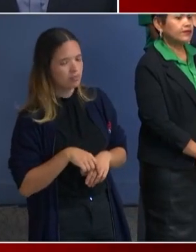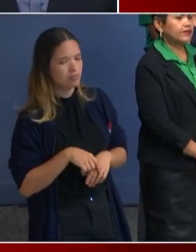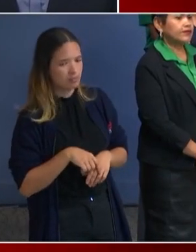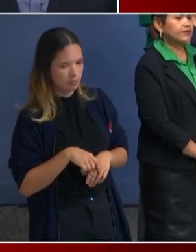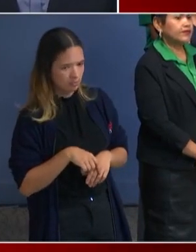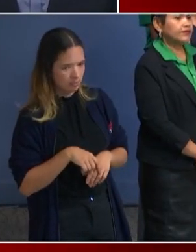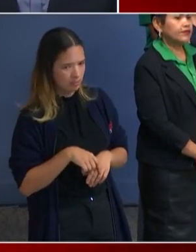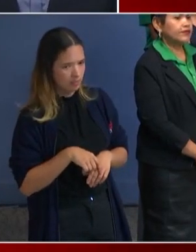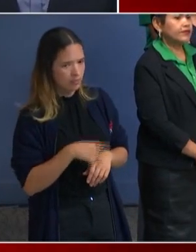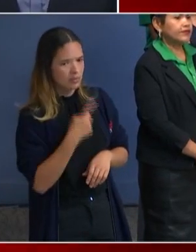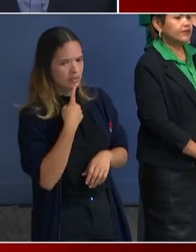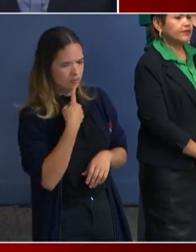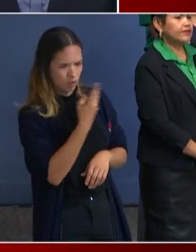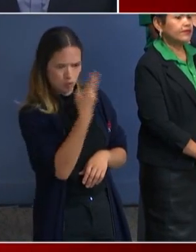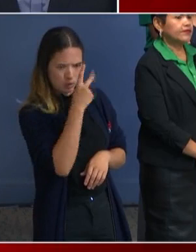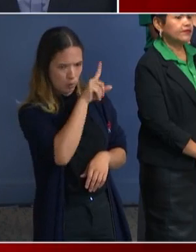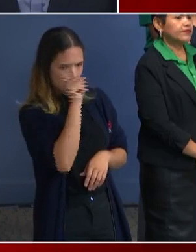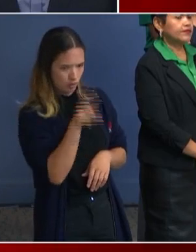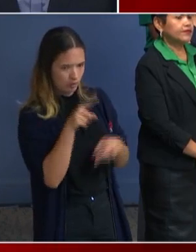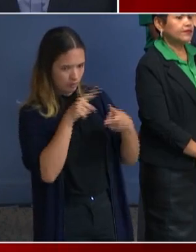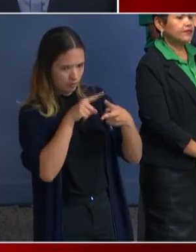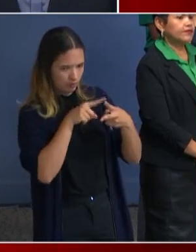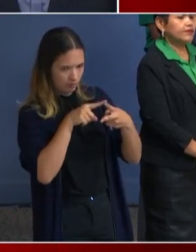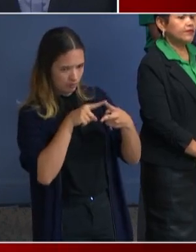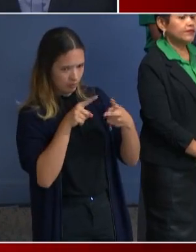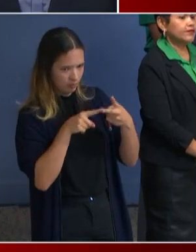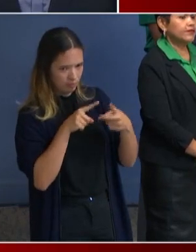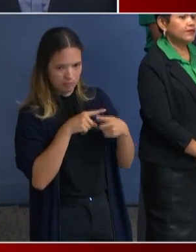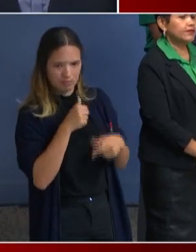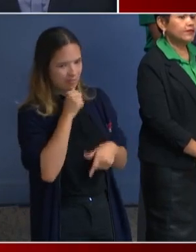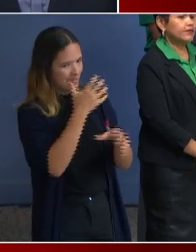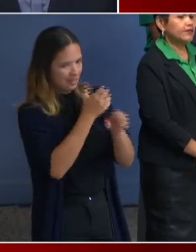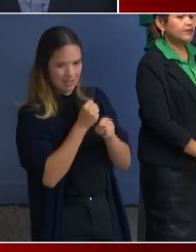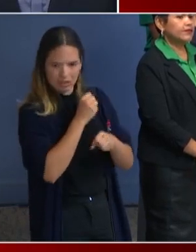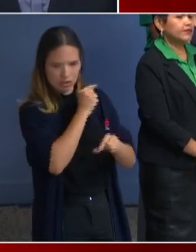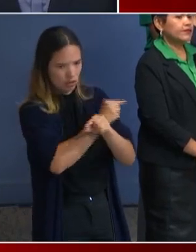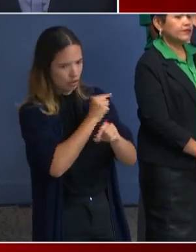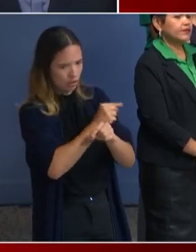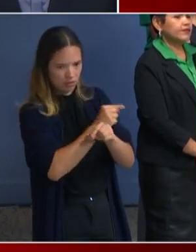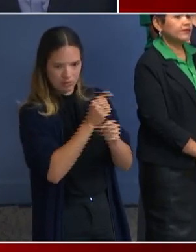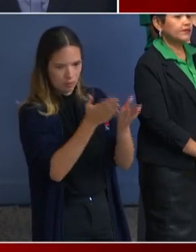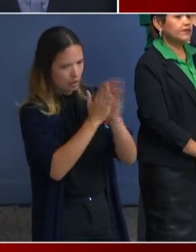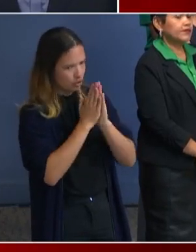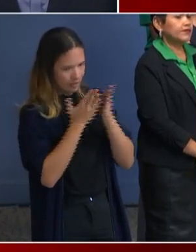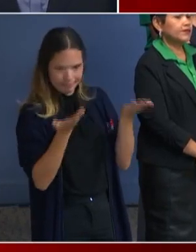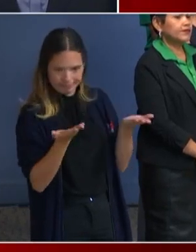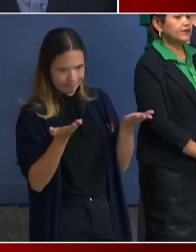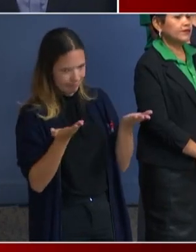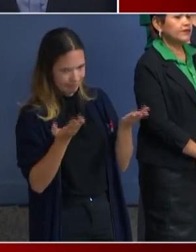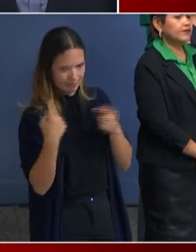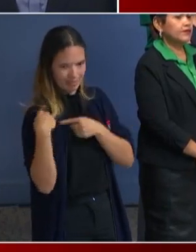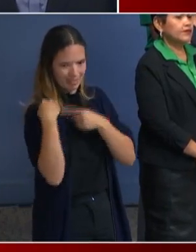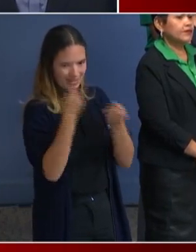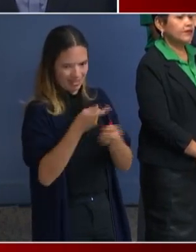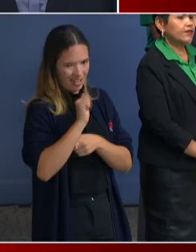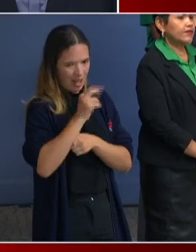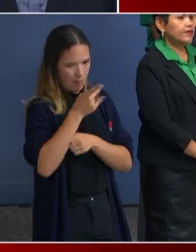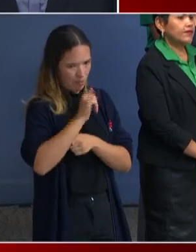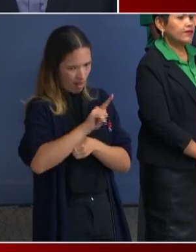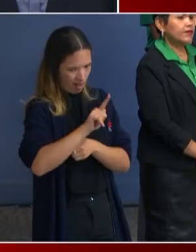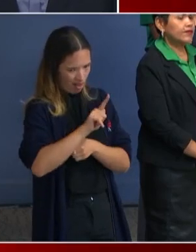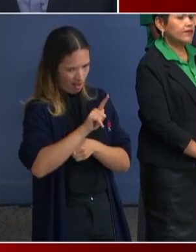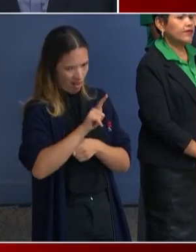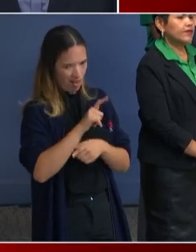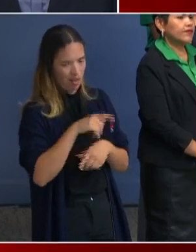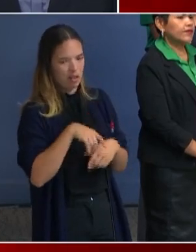of not getting the National Guard cooperation that you've requested in the past. You showed us the timeline starting since April. Why, given this